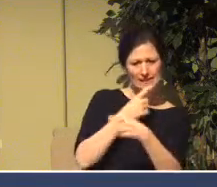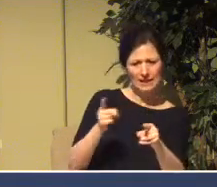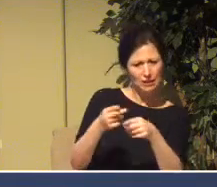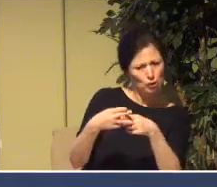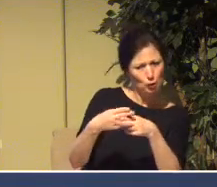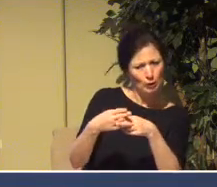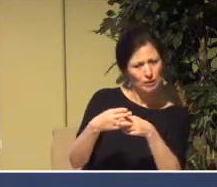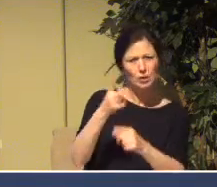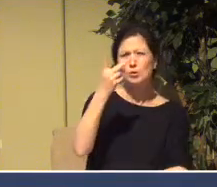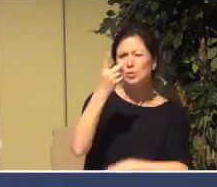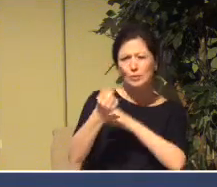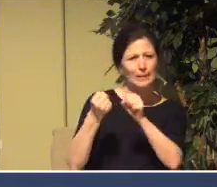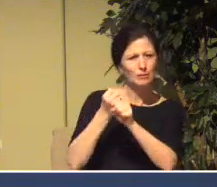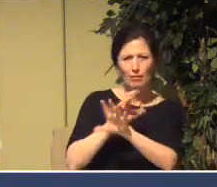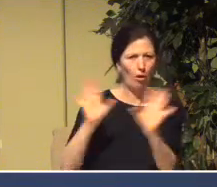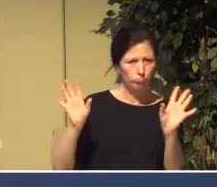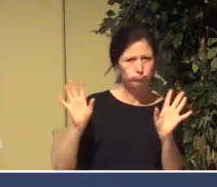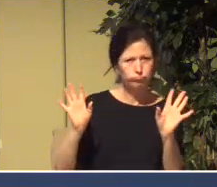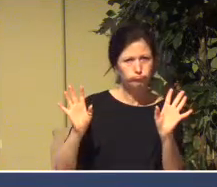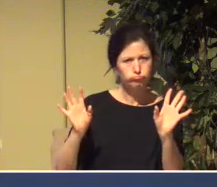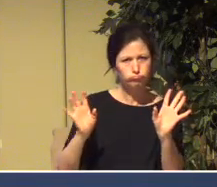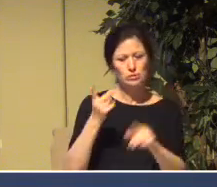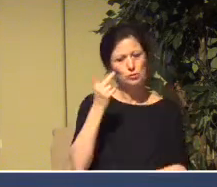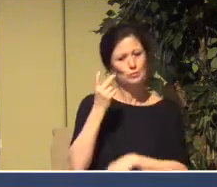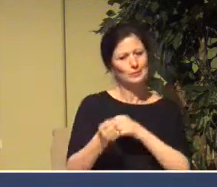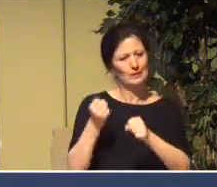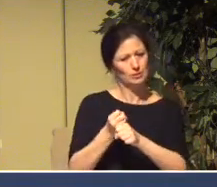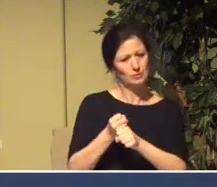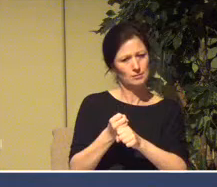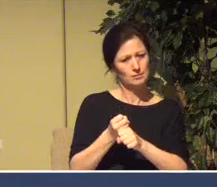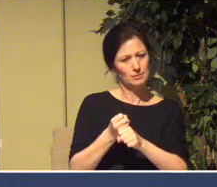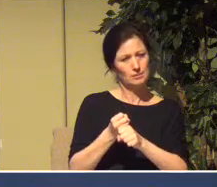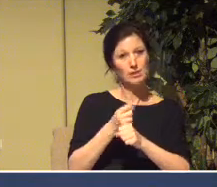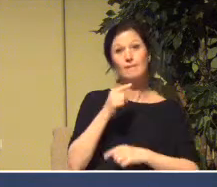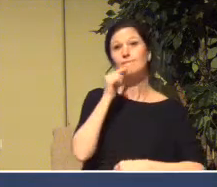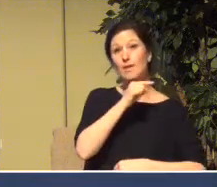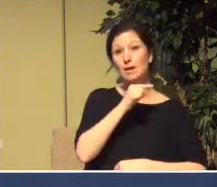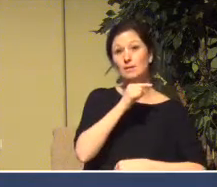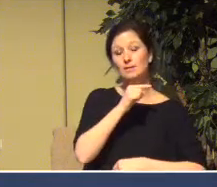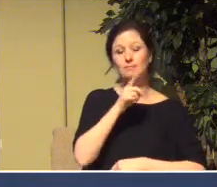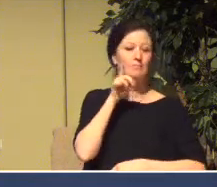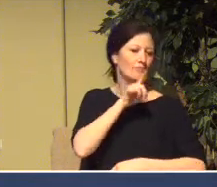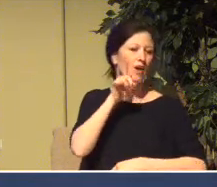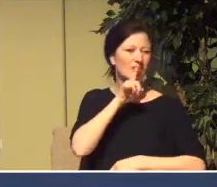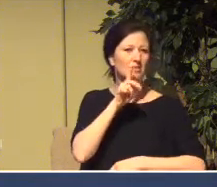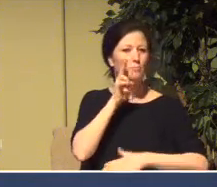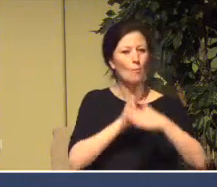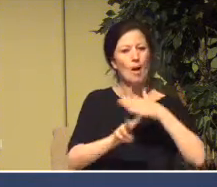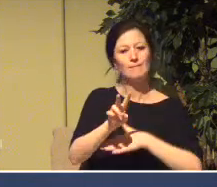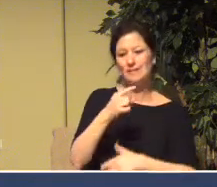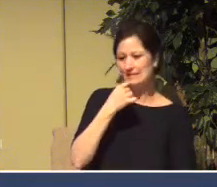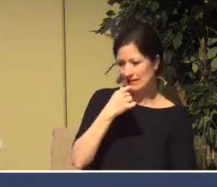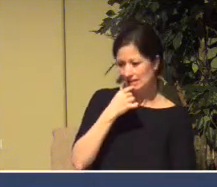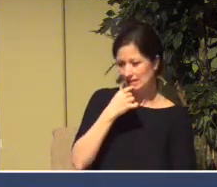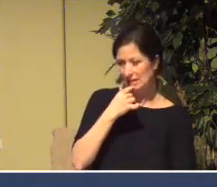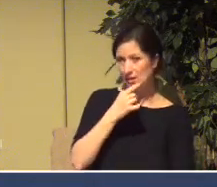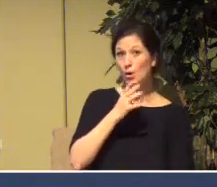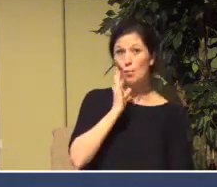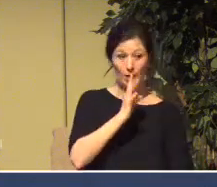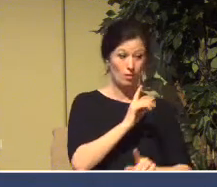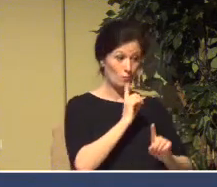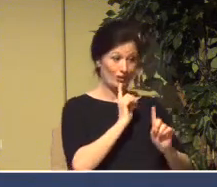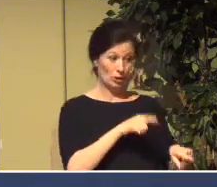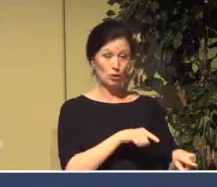That in two years' time, they said, that the temple furnishings that had been taken by Nebuchadnezzar would be returned.